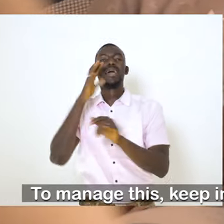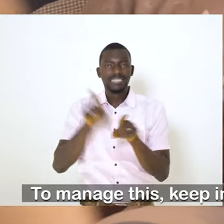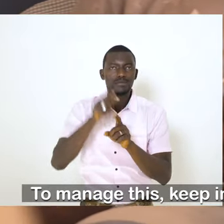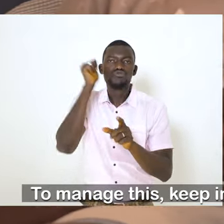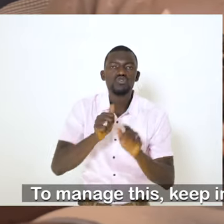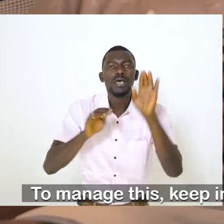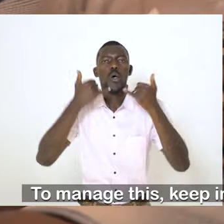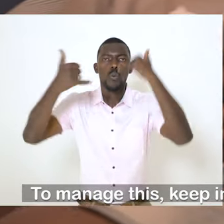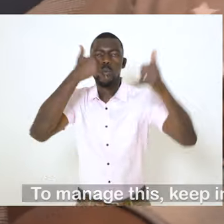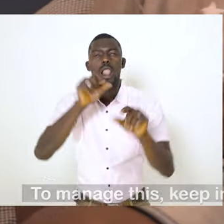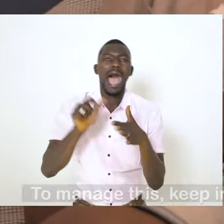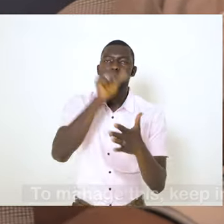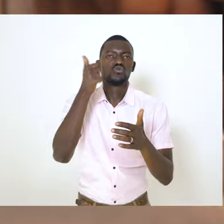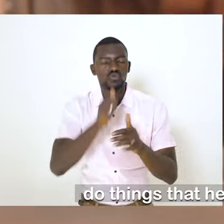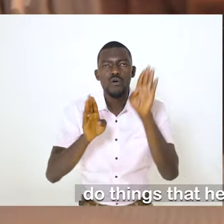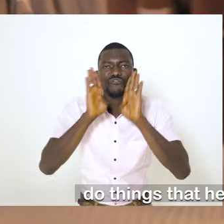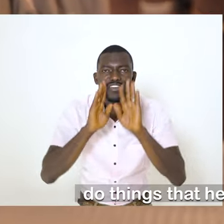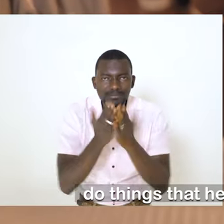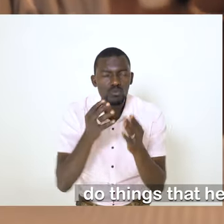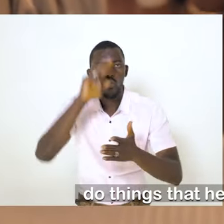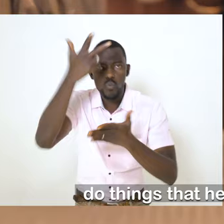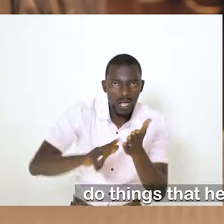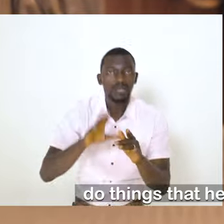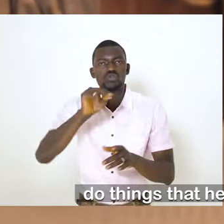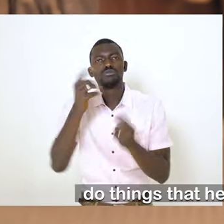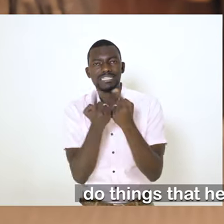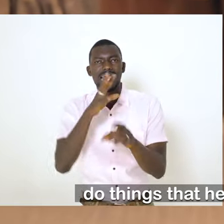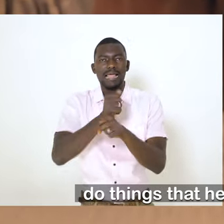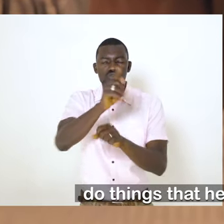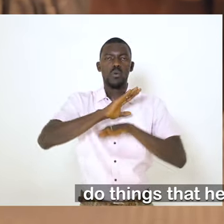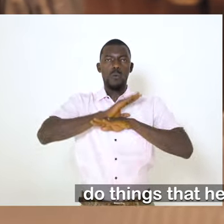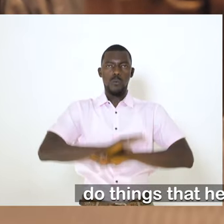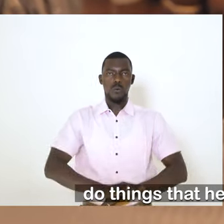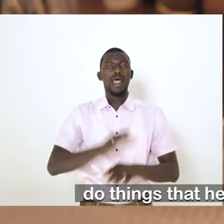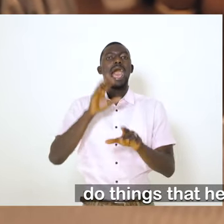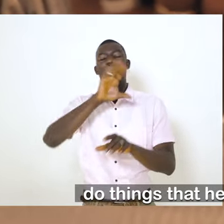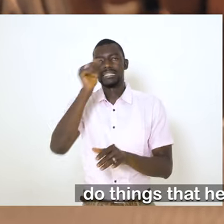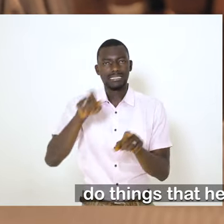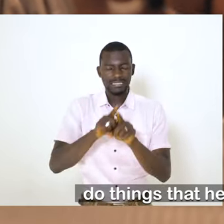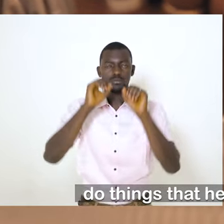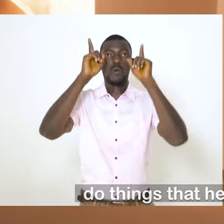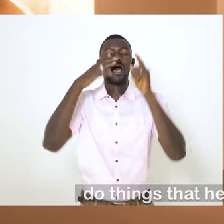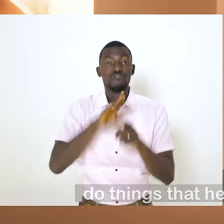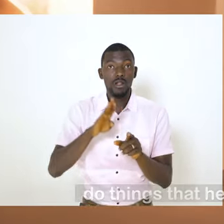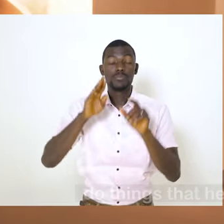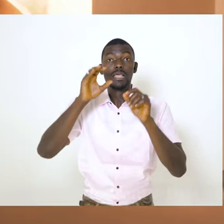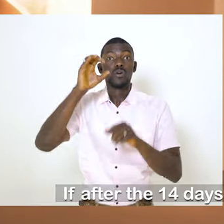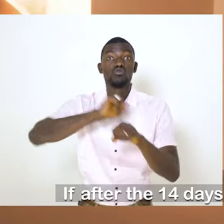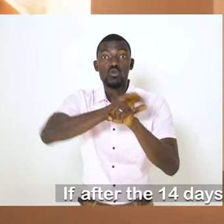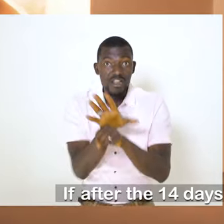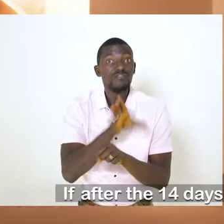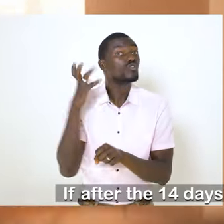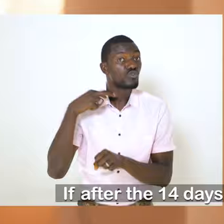family and friends via telephone and social media. Do things that help you relax and learn about COVID-19 from trusted sources.